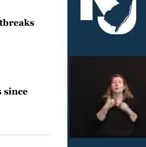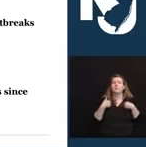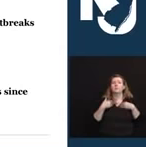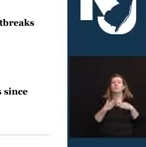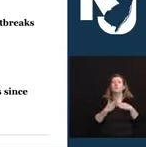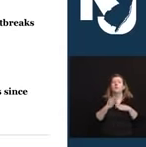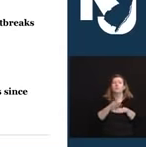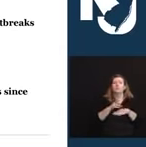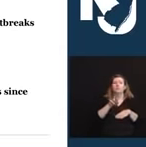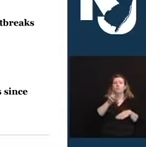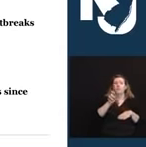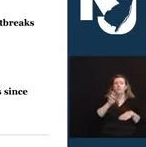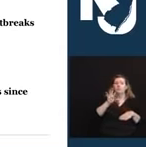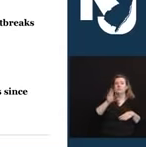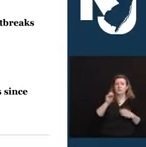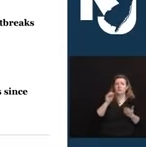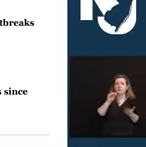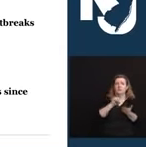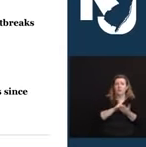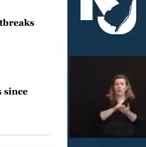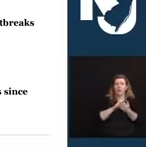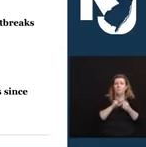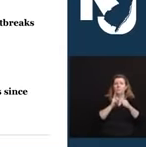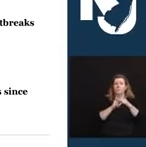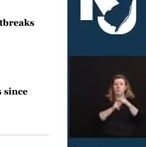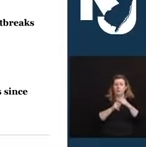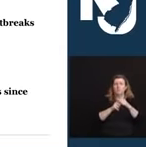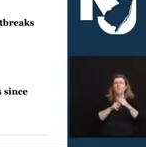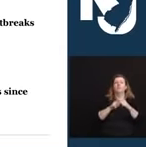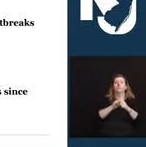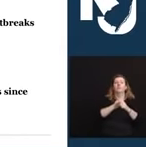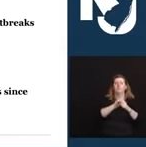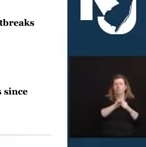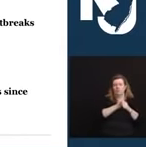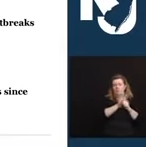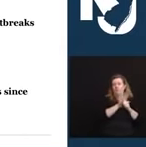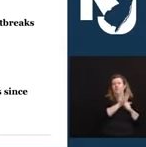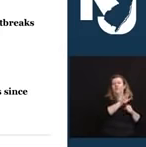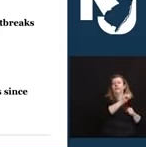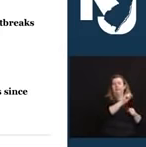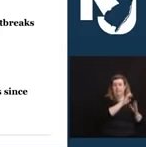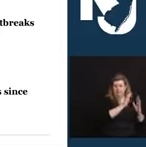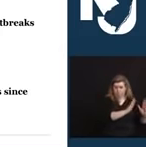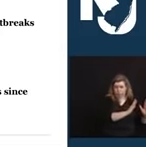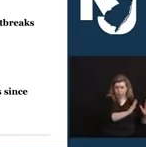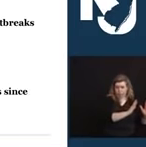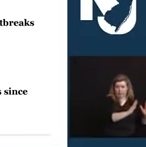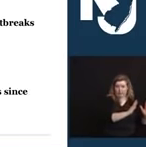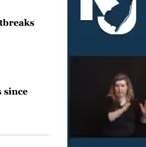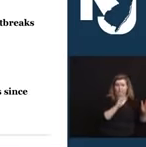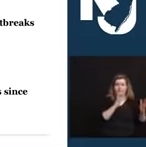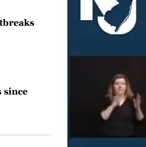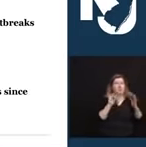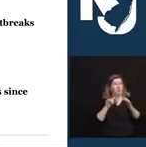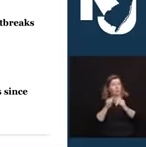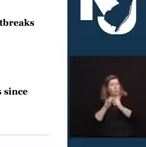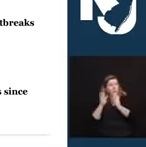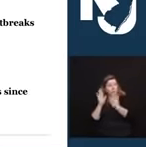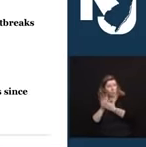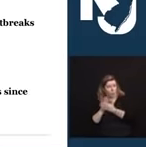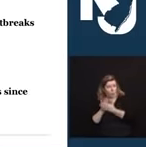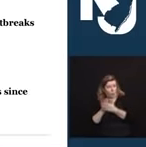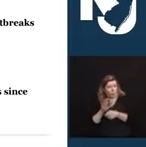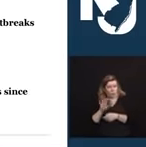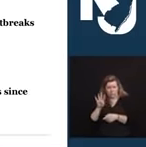positive COVID cases. You compare that to the numbers on the screen in terms of what's in the in-school transmission